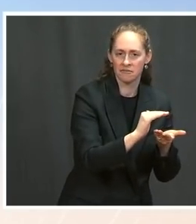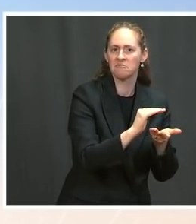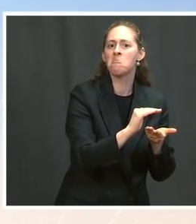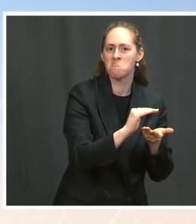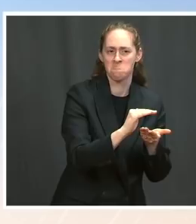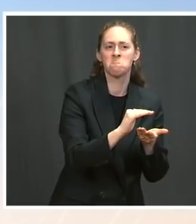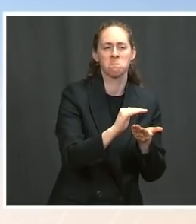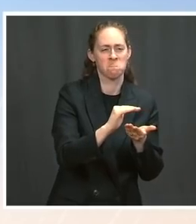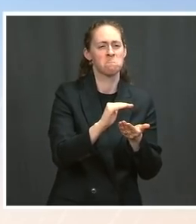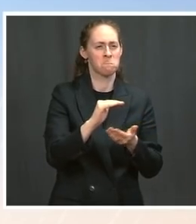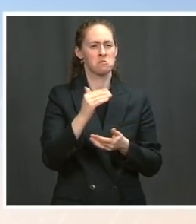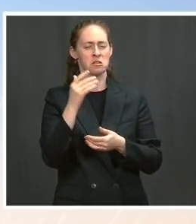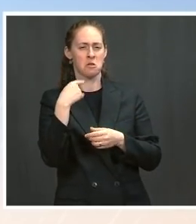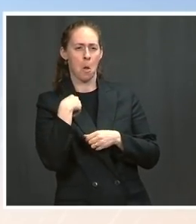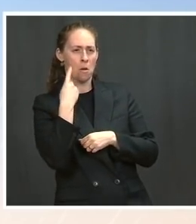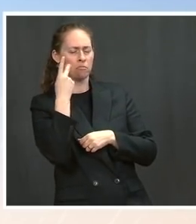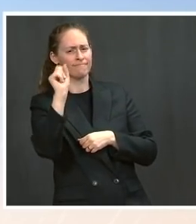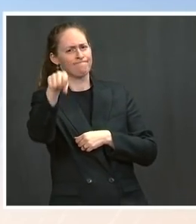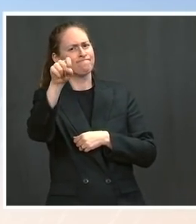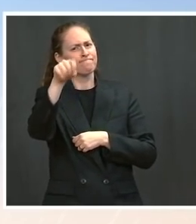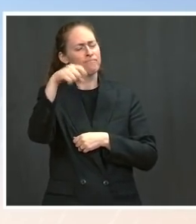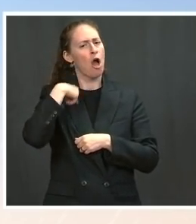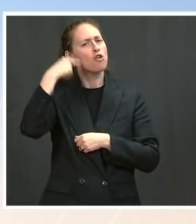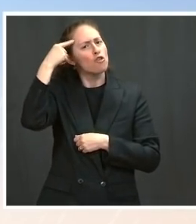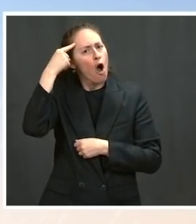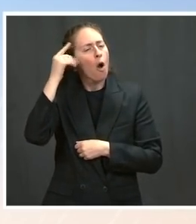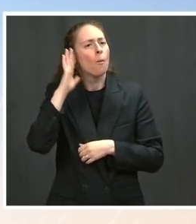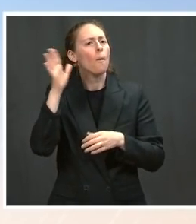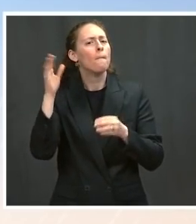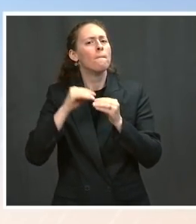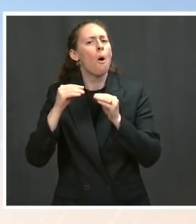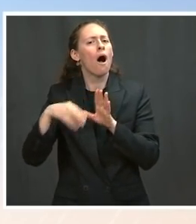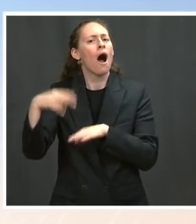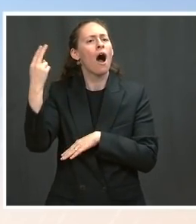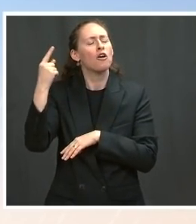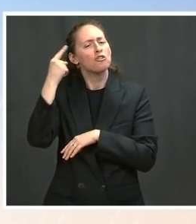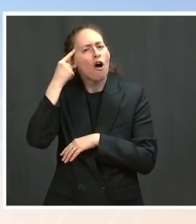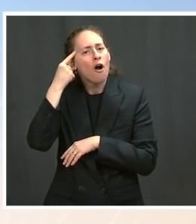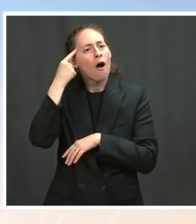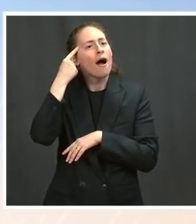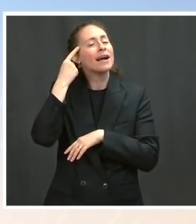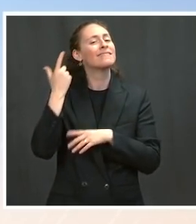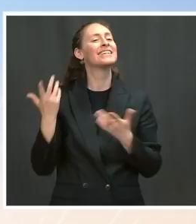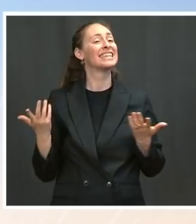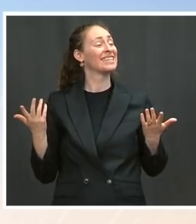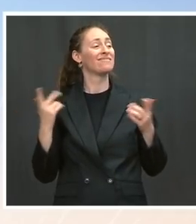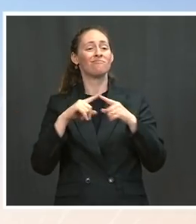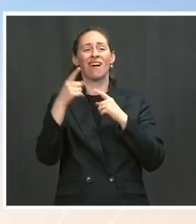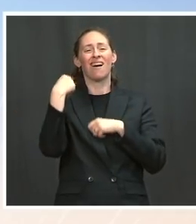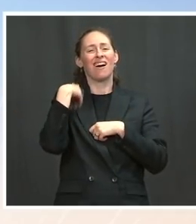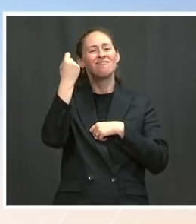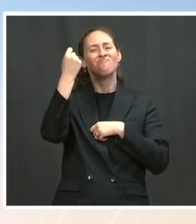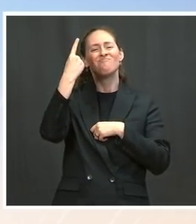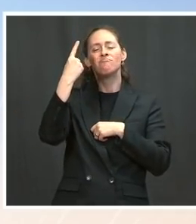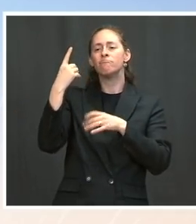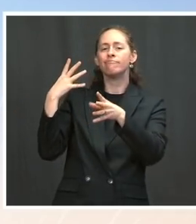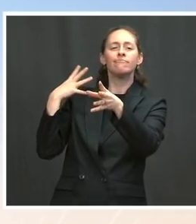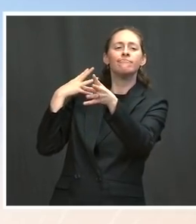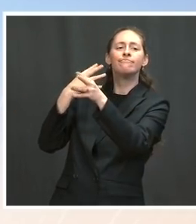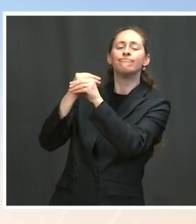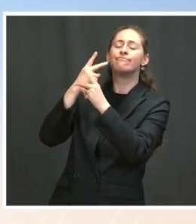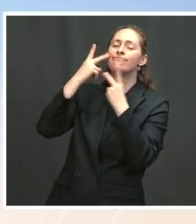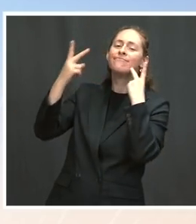But I've watched data for a long time. And I know that it is extremely volatile. There are often